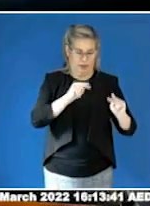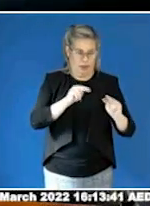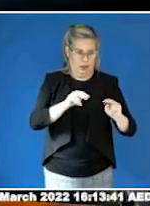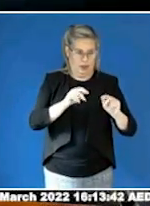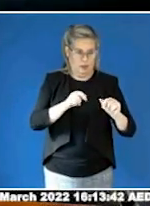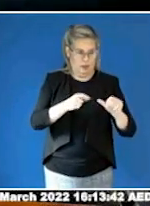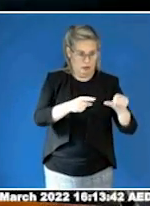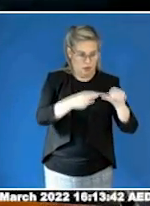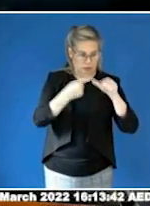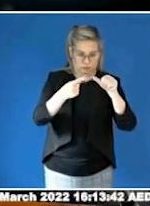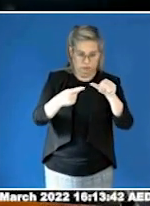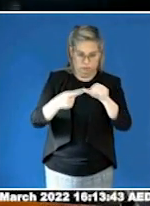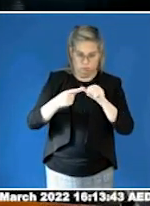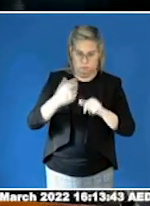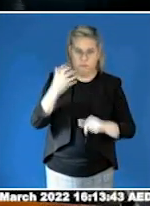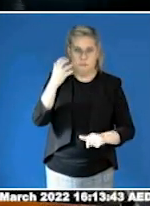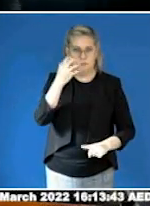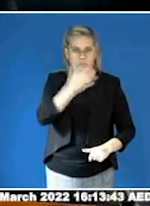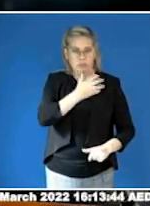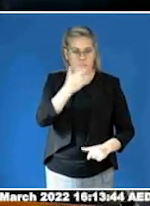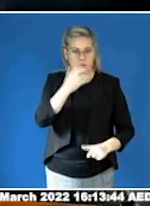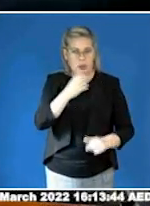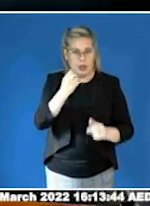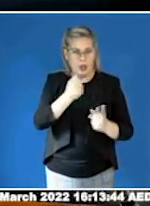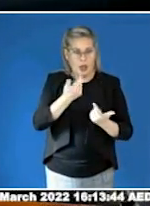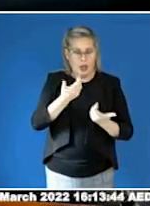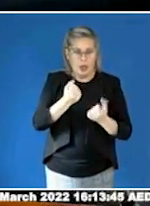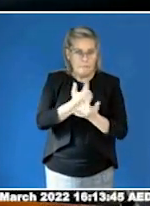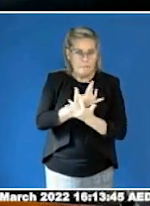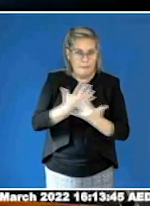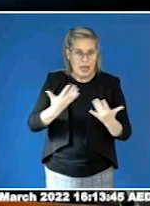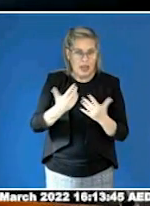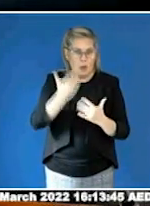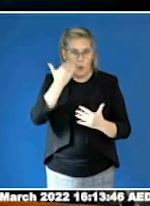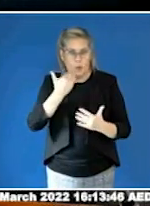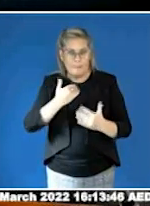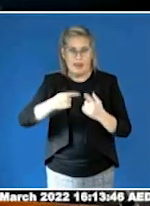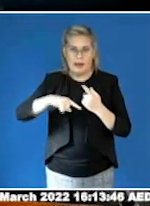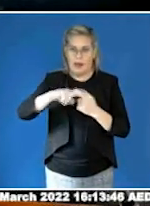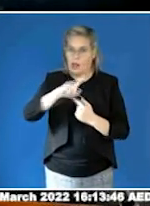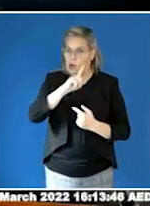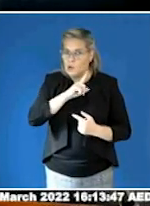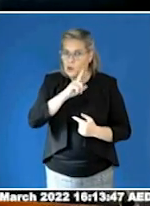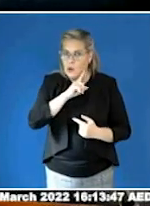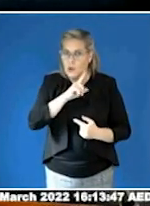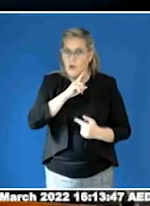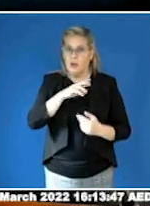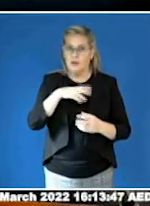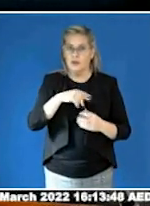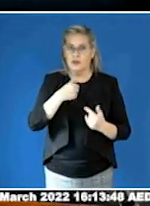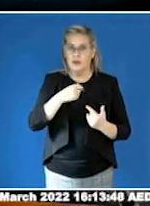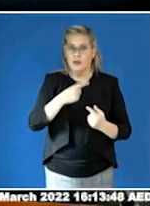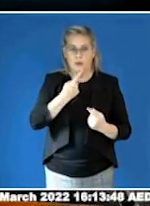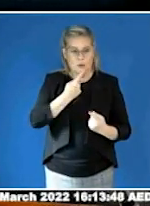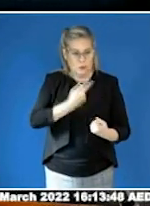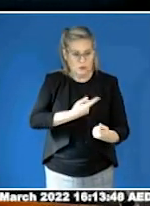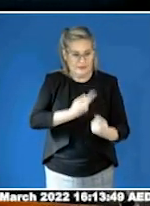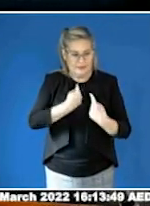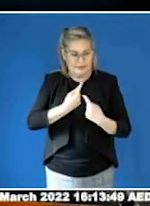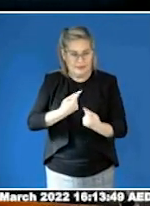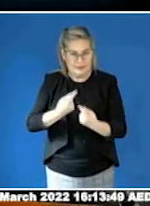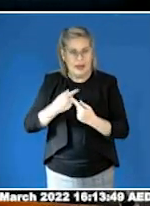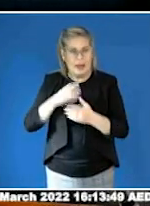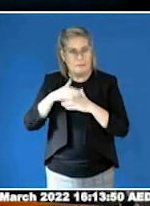women and girls living with autism and what they report in the survey of both physical abuse, but also